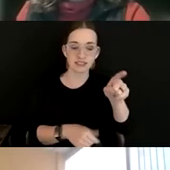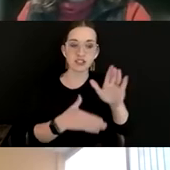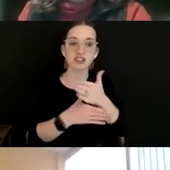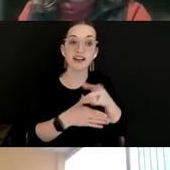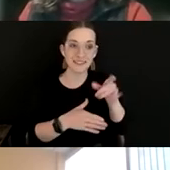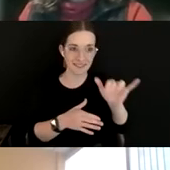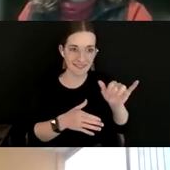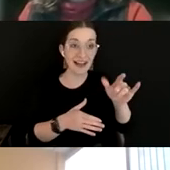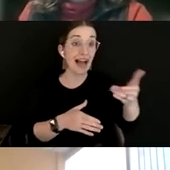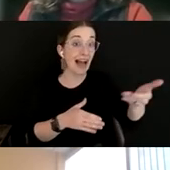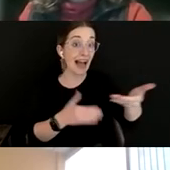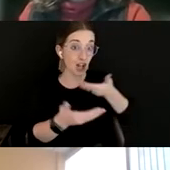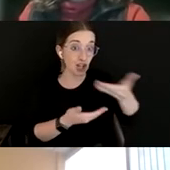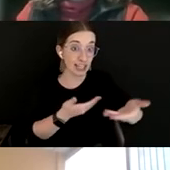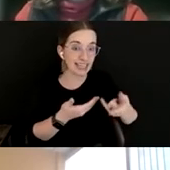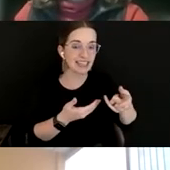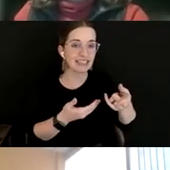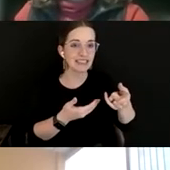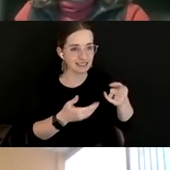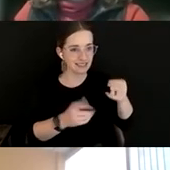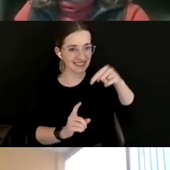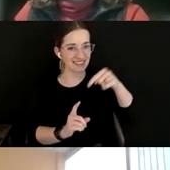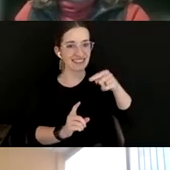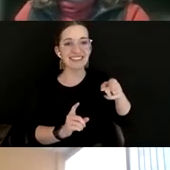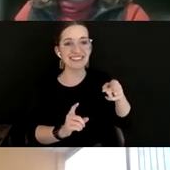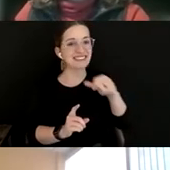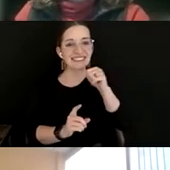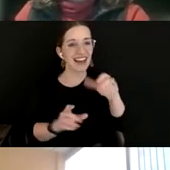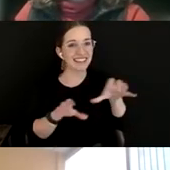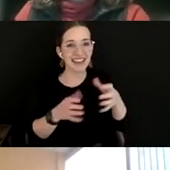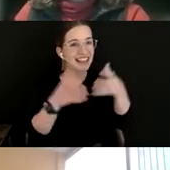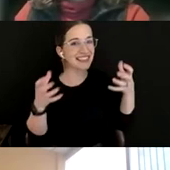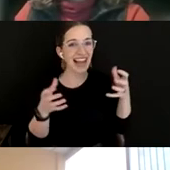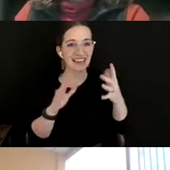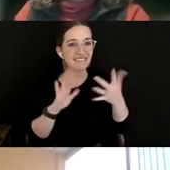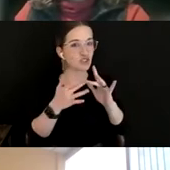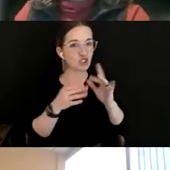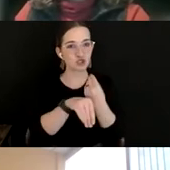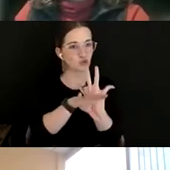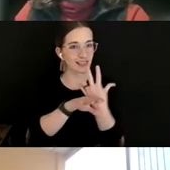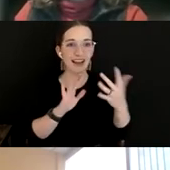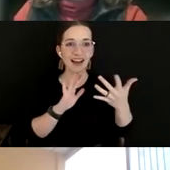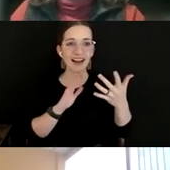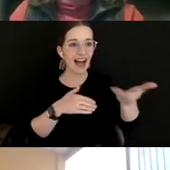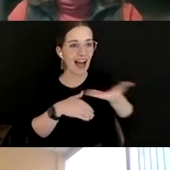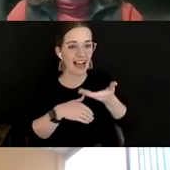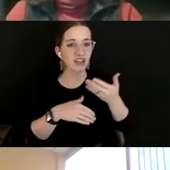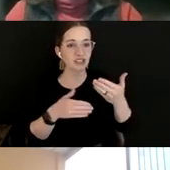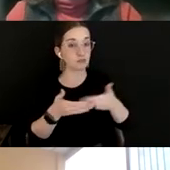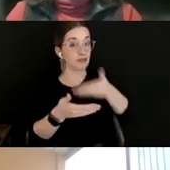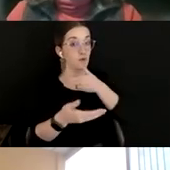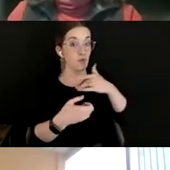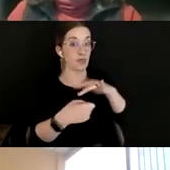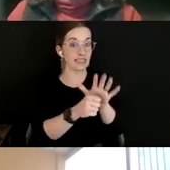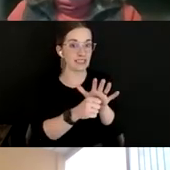hiring, they had not done a lot of virtual hires before the pandemic. And they found that their pool